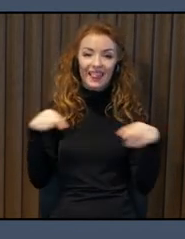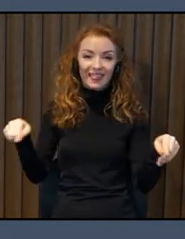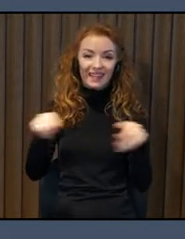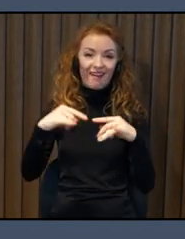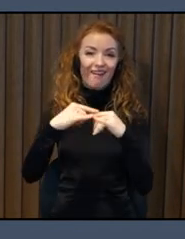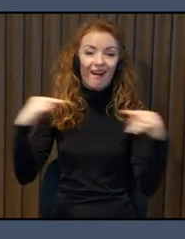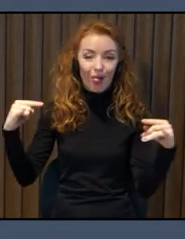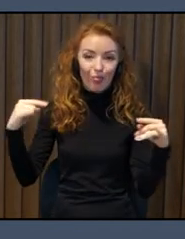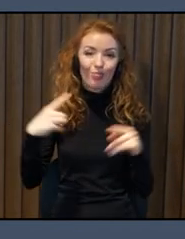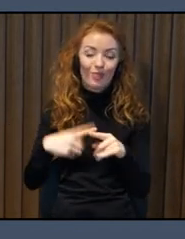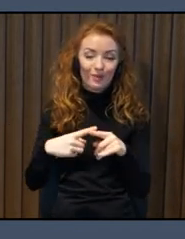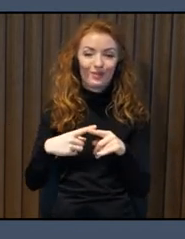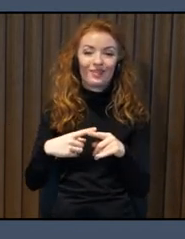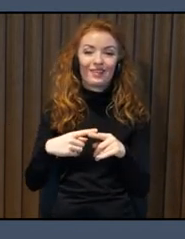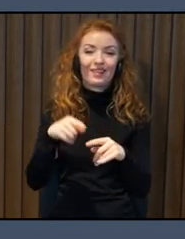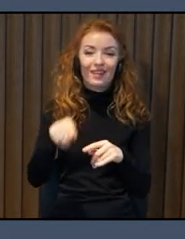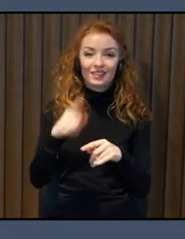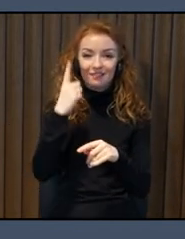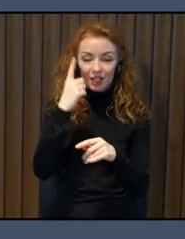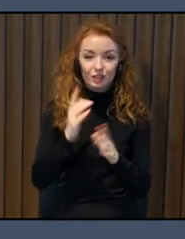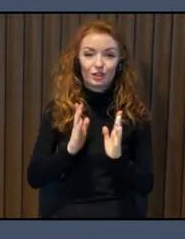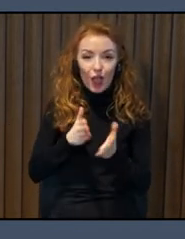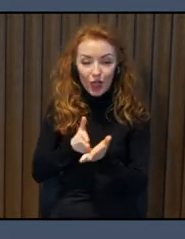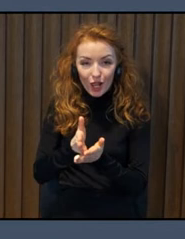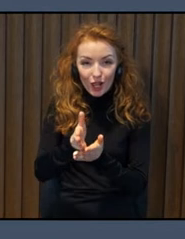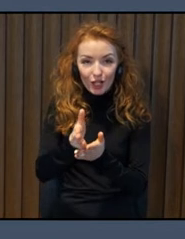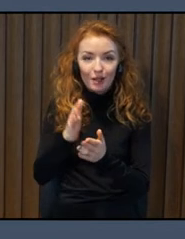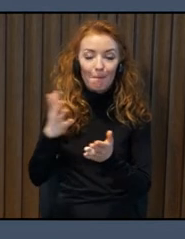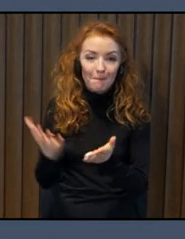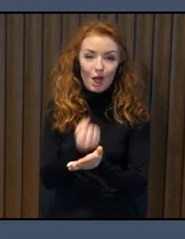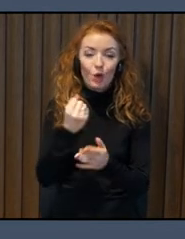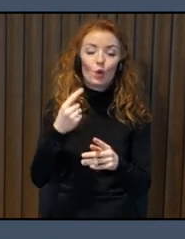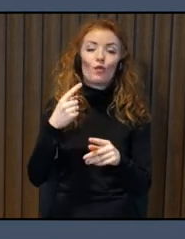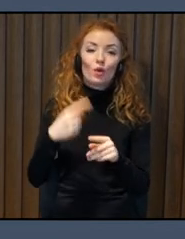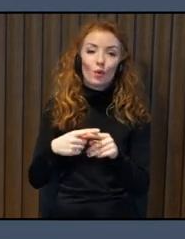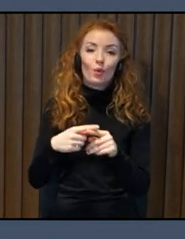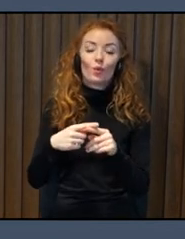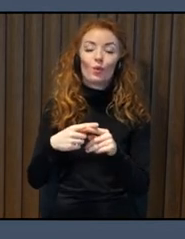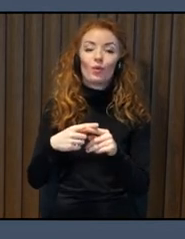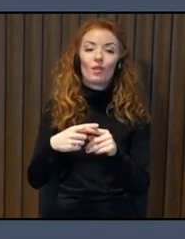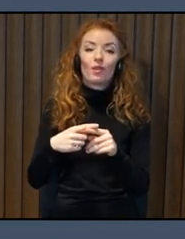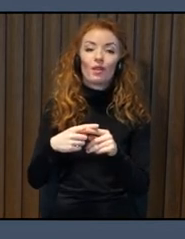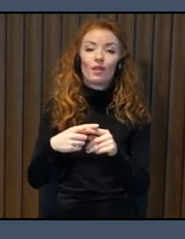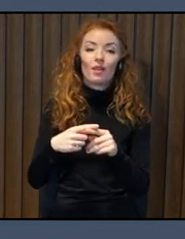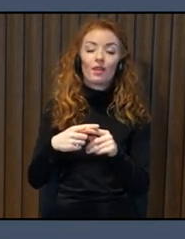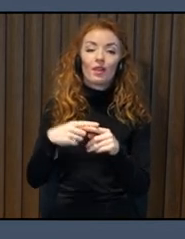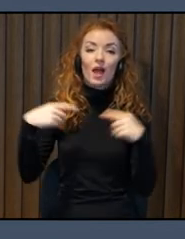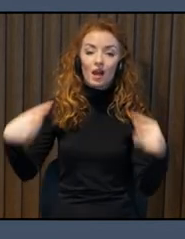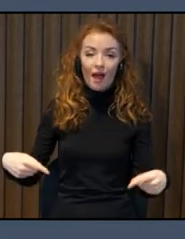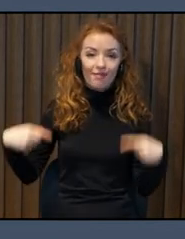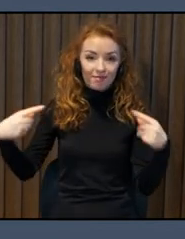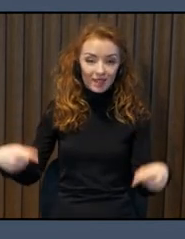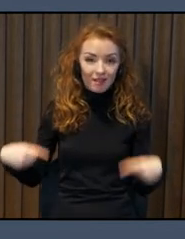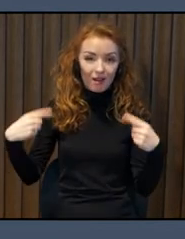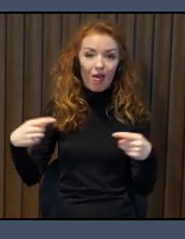been made wheelchair accessible by extending both sides of the table with a free space underneath it in order